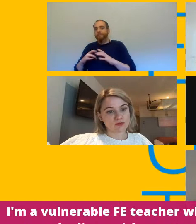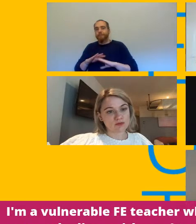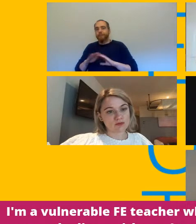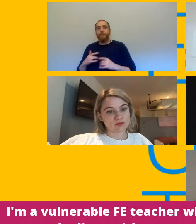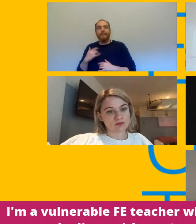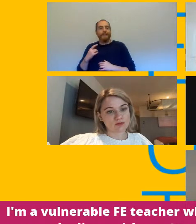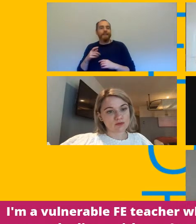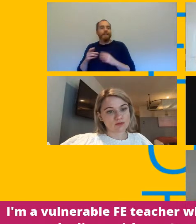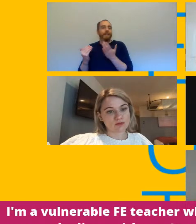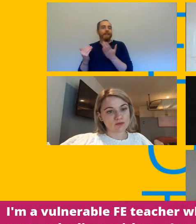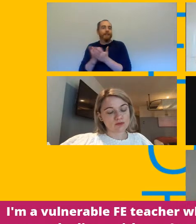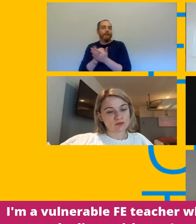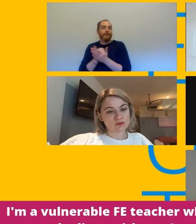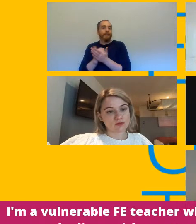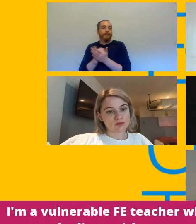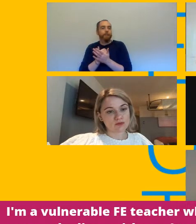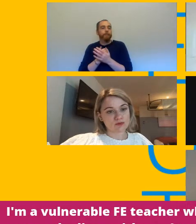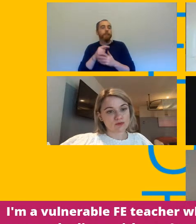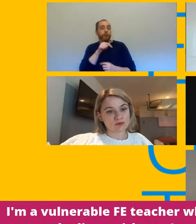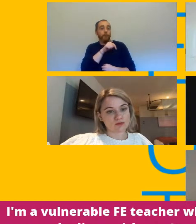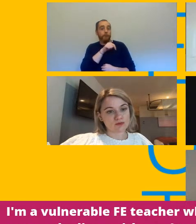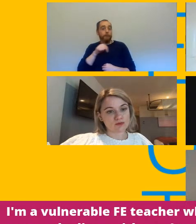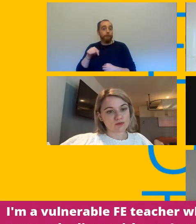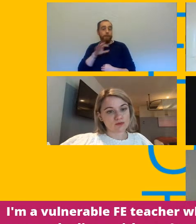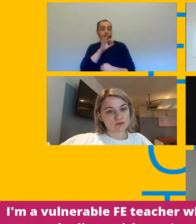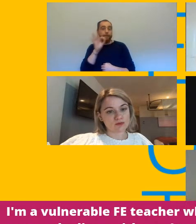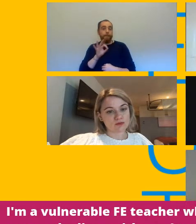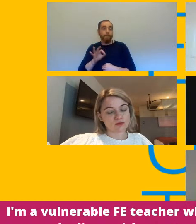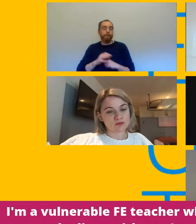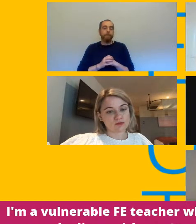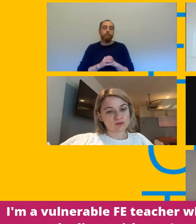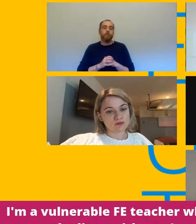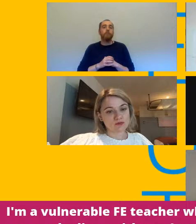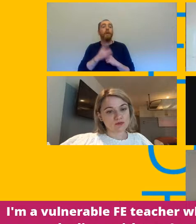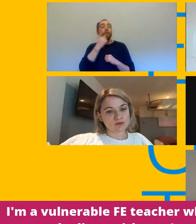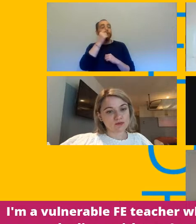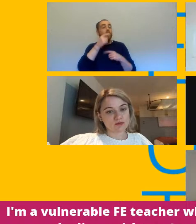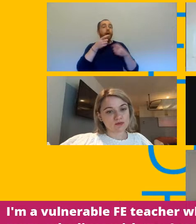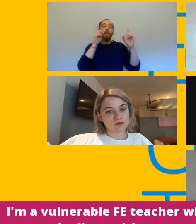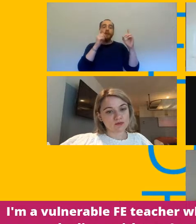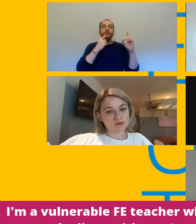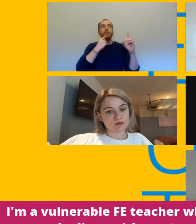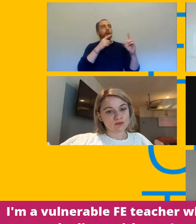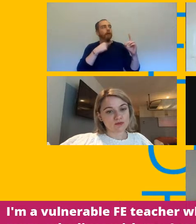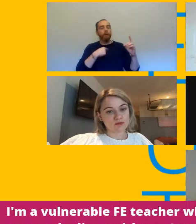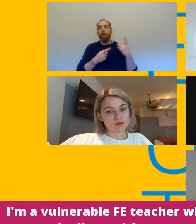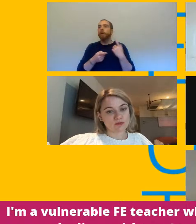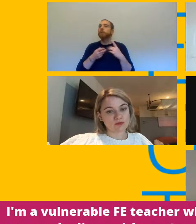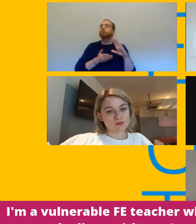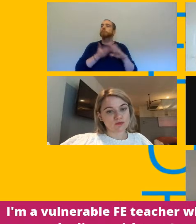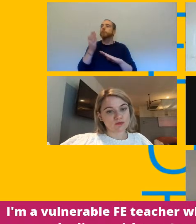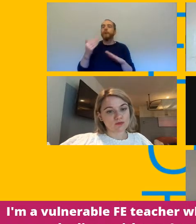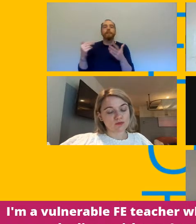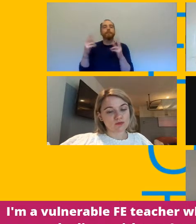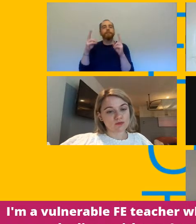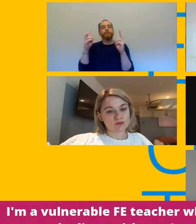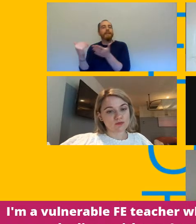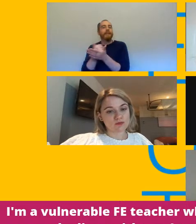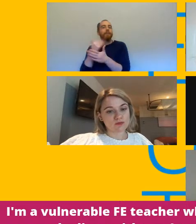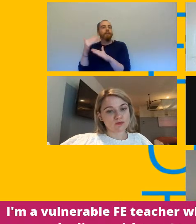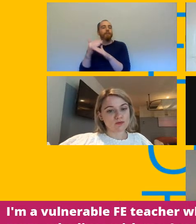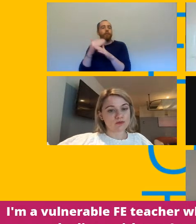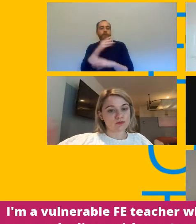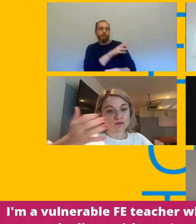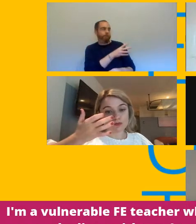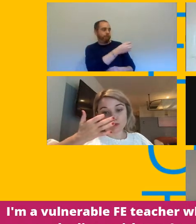redeploy me to a safer job alex you want to start i mean as part of the